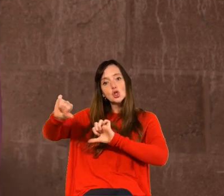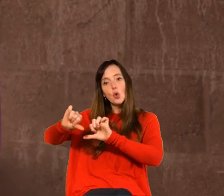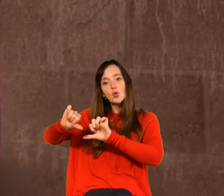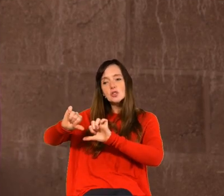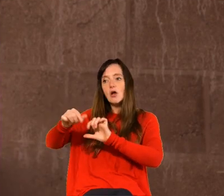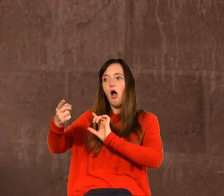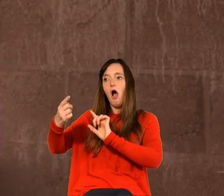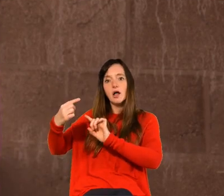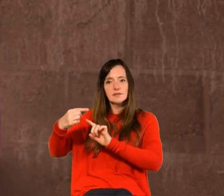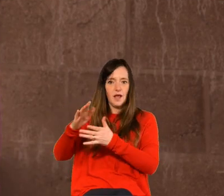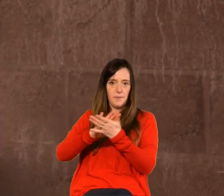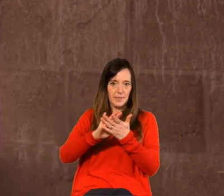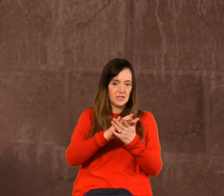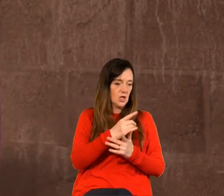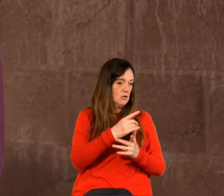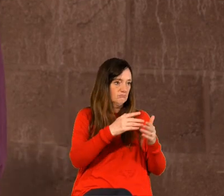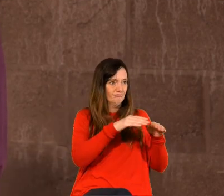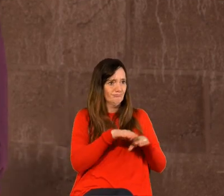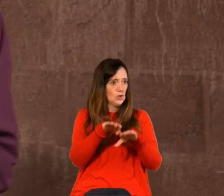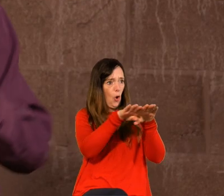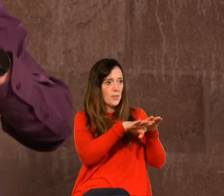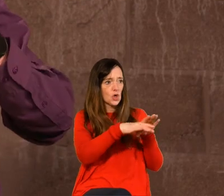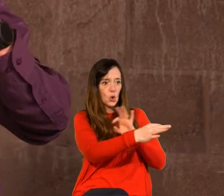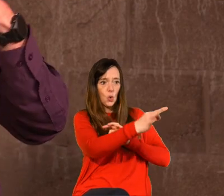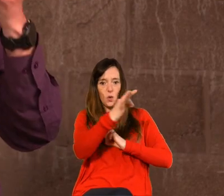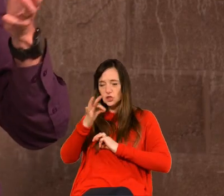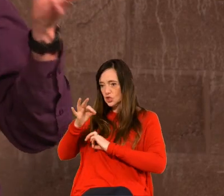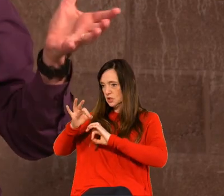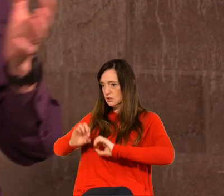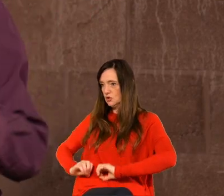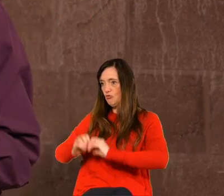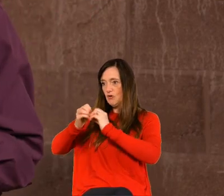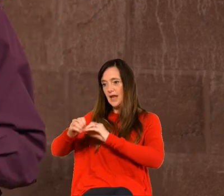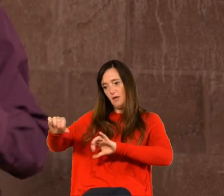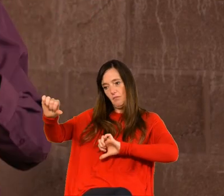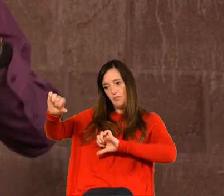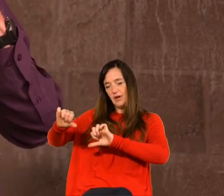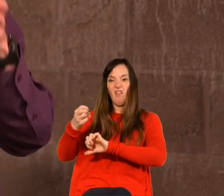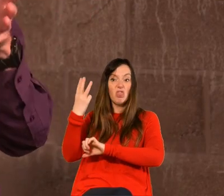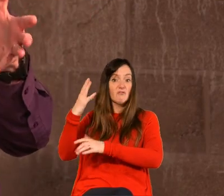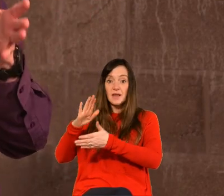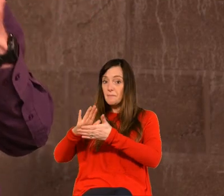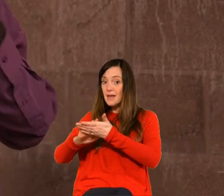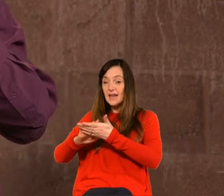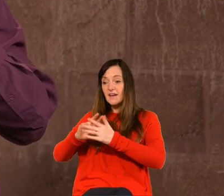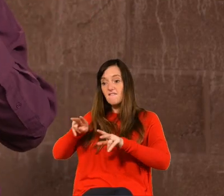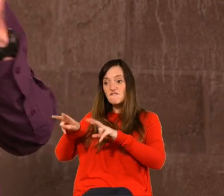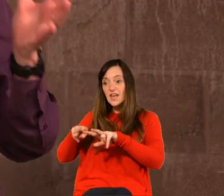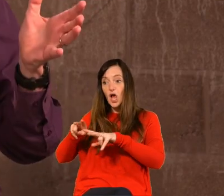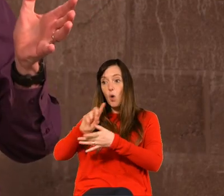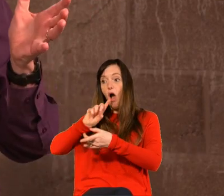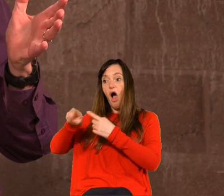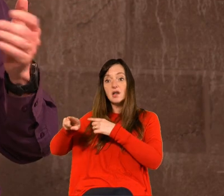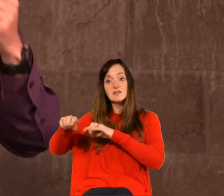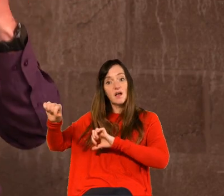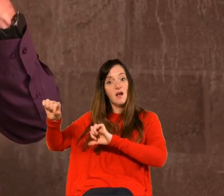where we take a common question or challenge about the christian faith and we produced a three or four minute uh video answering it very non